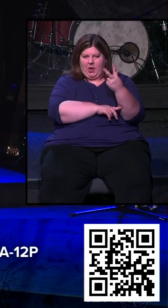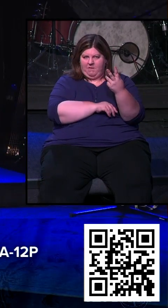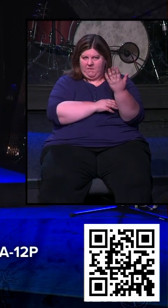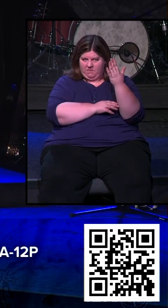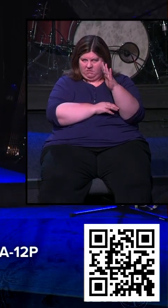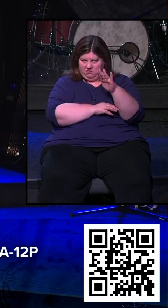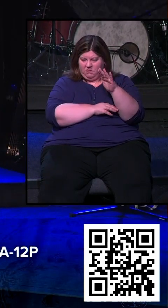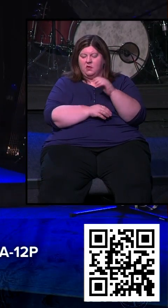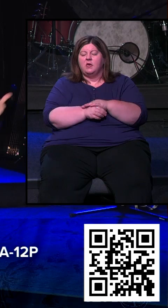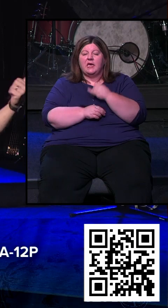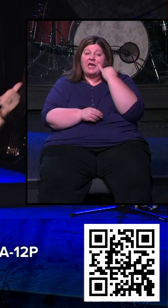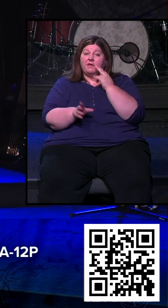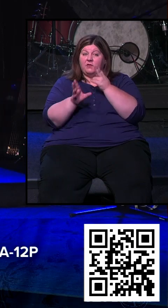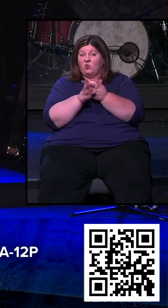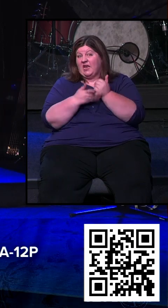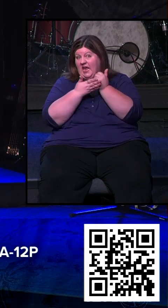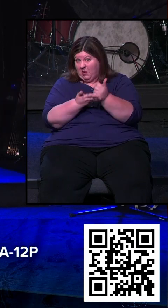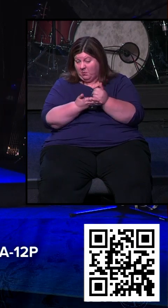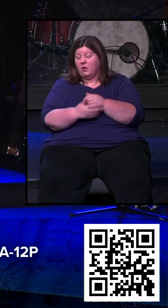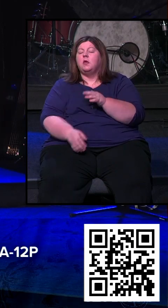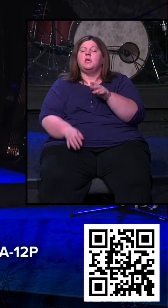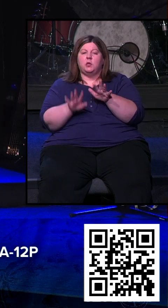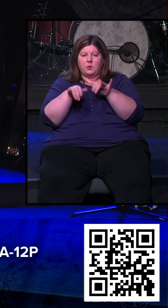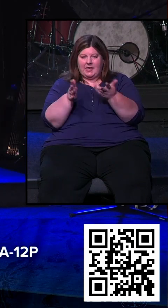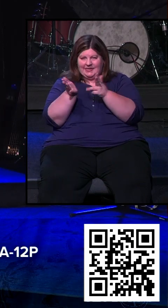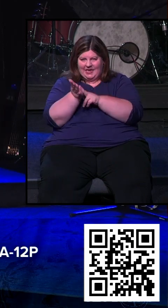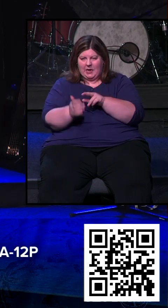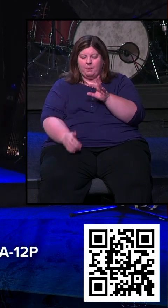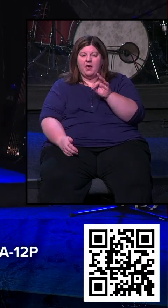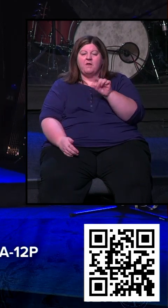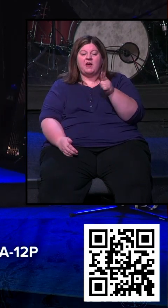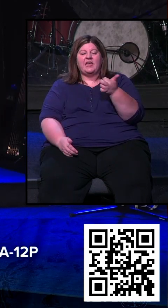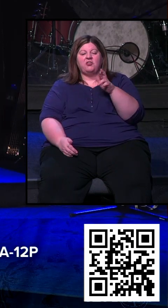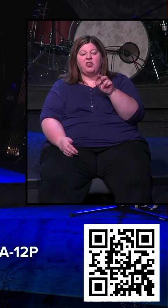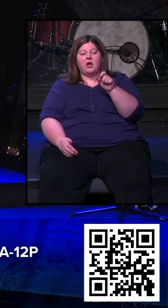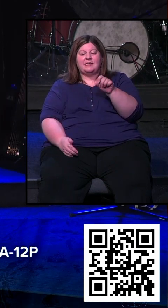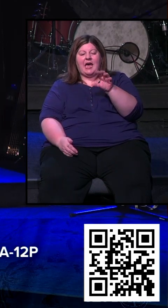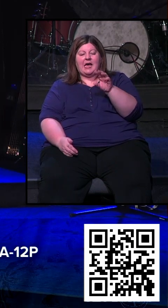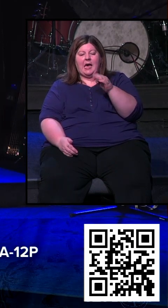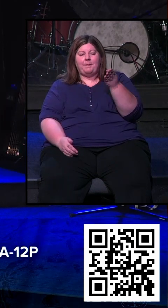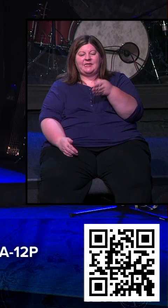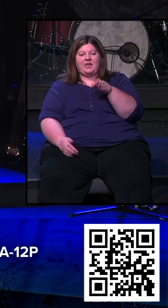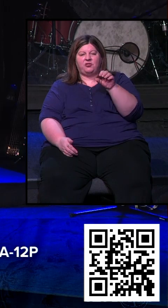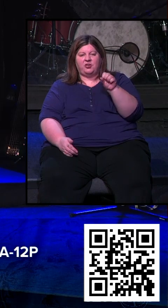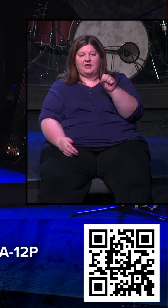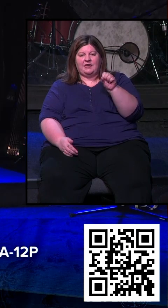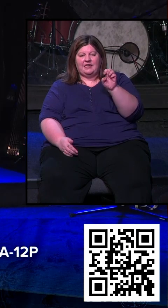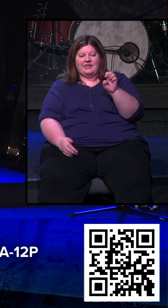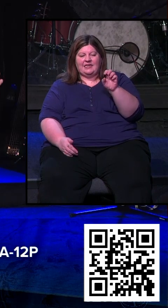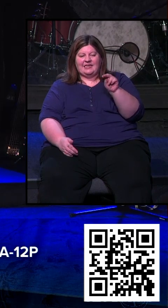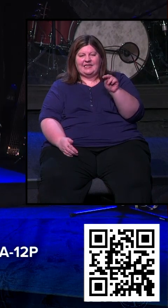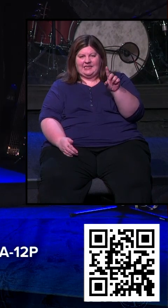So if you'd like to join and be a part of that, it's frontlinejira.com slash scent. Please join us. We need a lot of help for that day. Also, some of the finishing